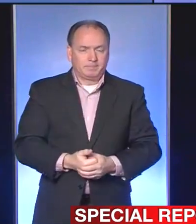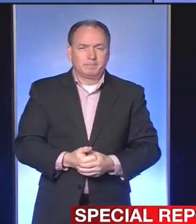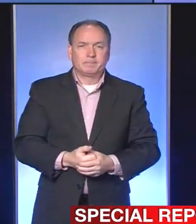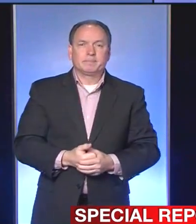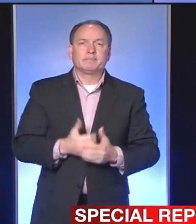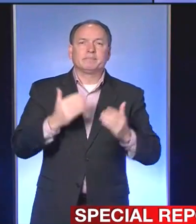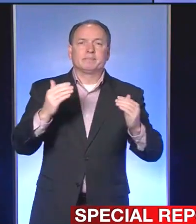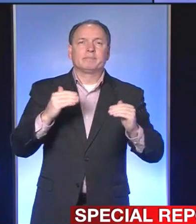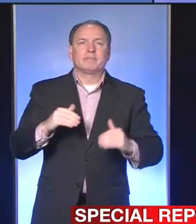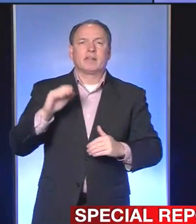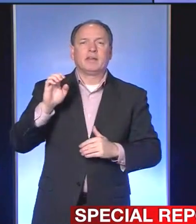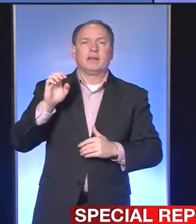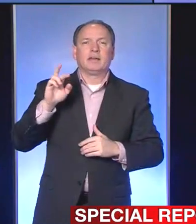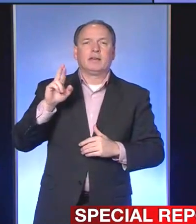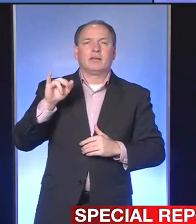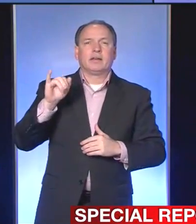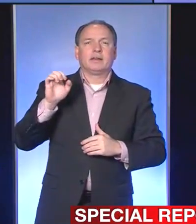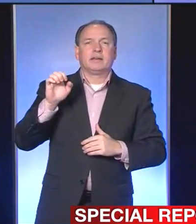Erie Times News?